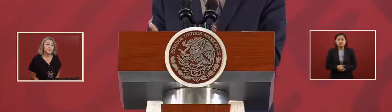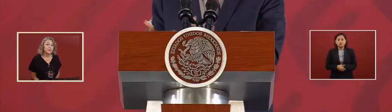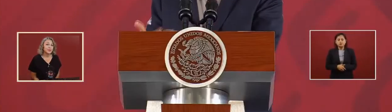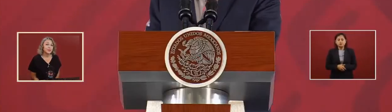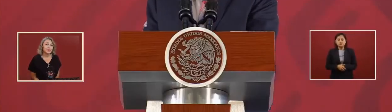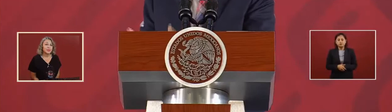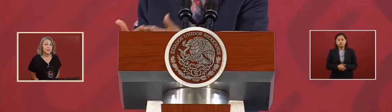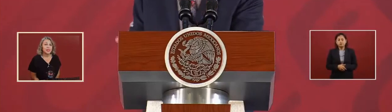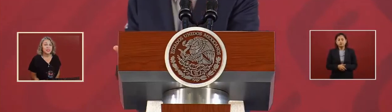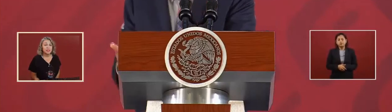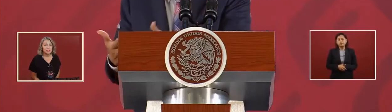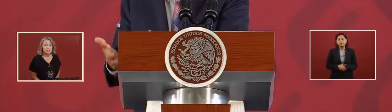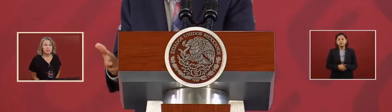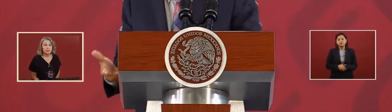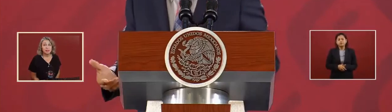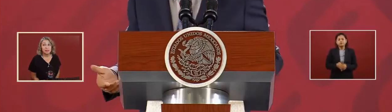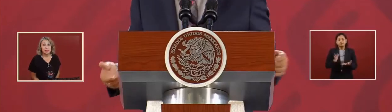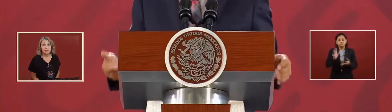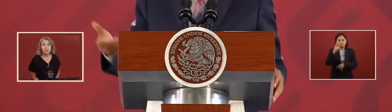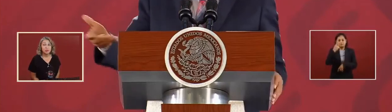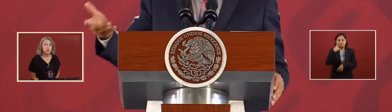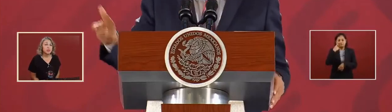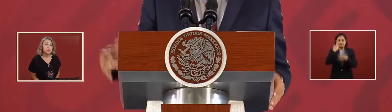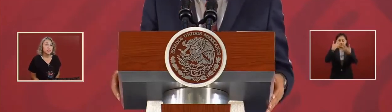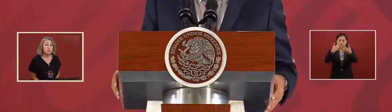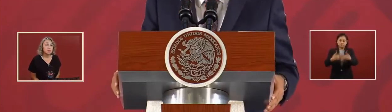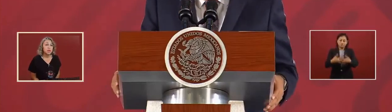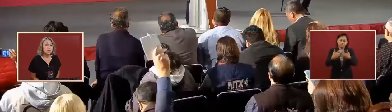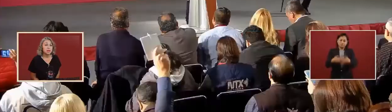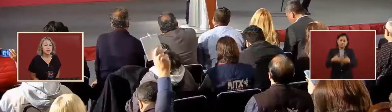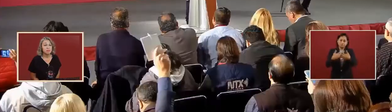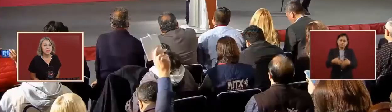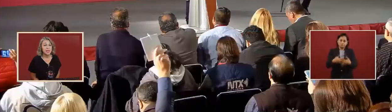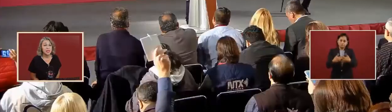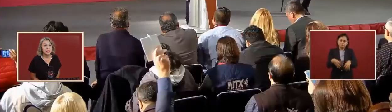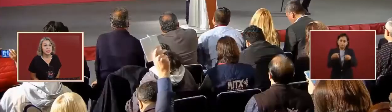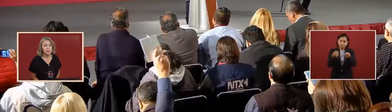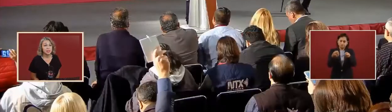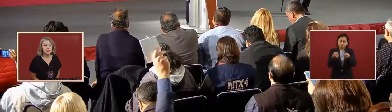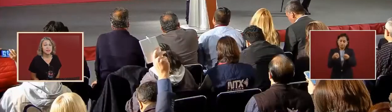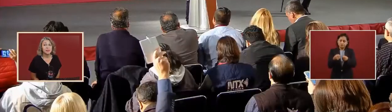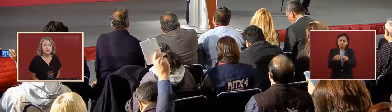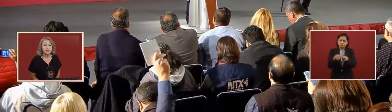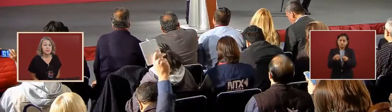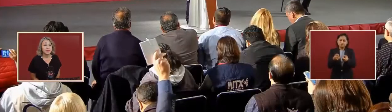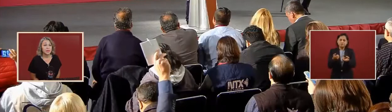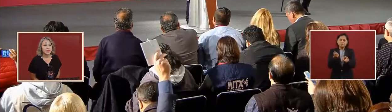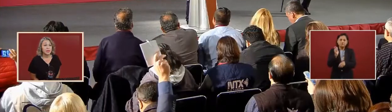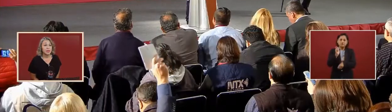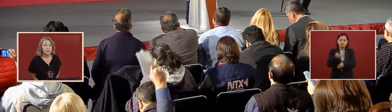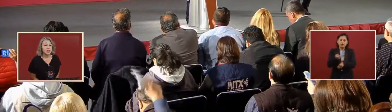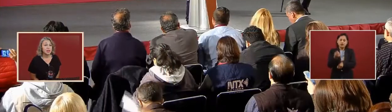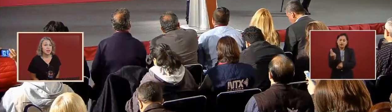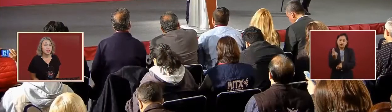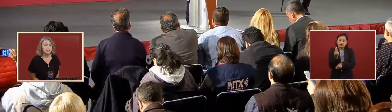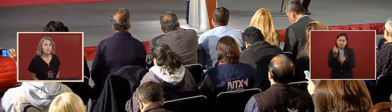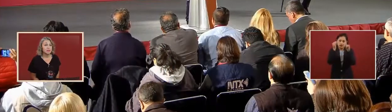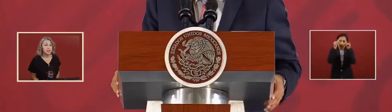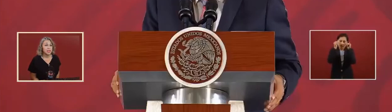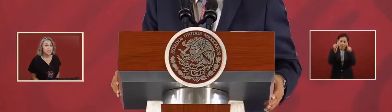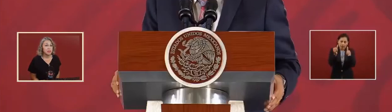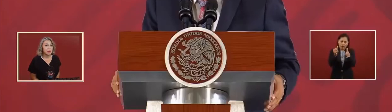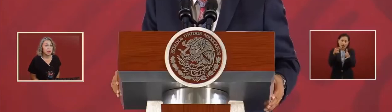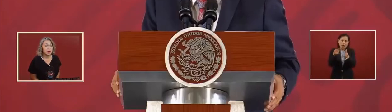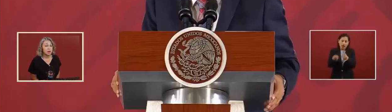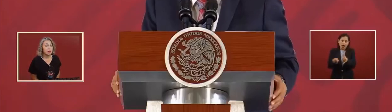so producing milk means that you're going to cultivate alfalfa which